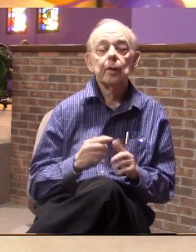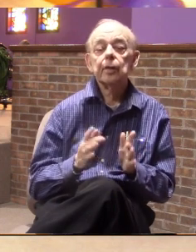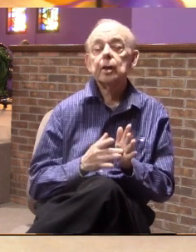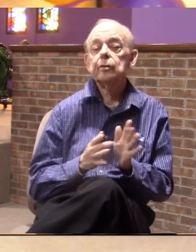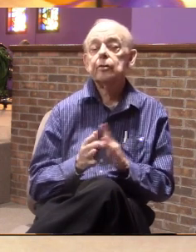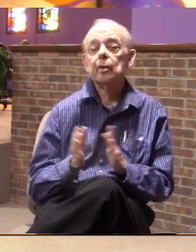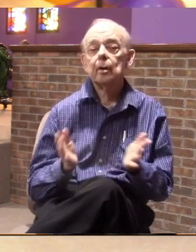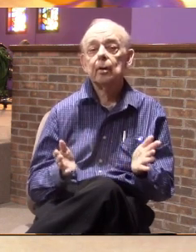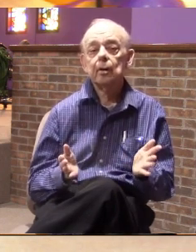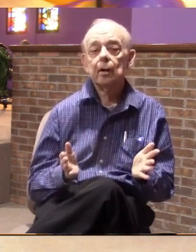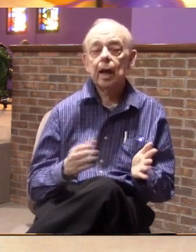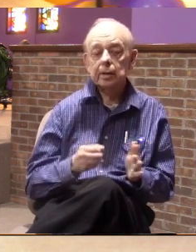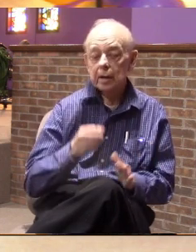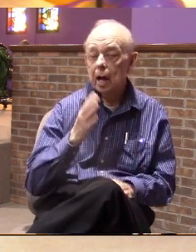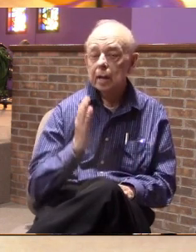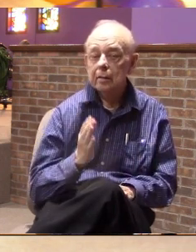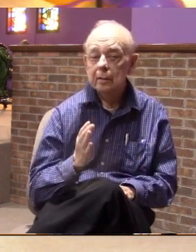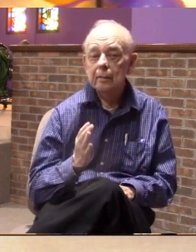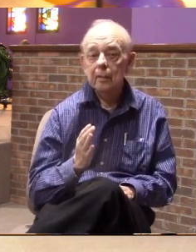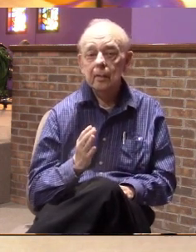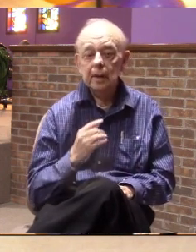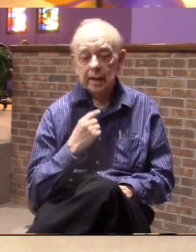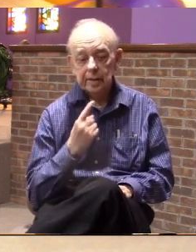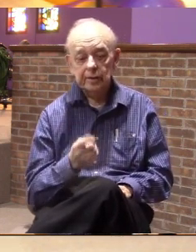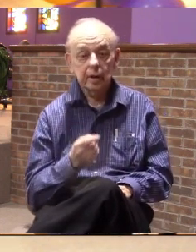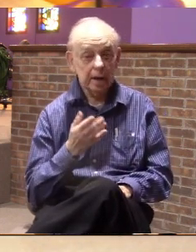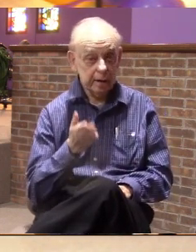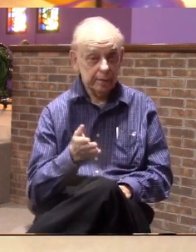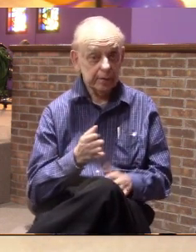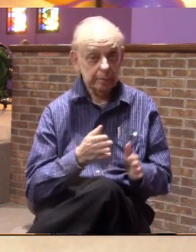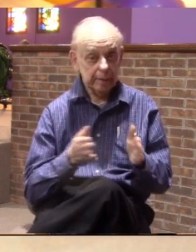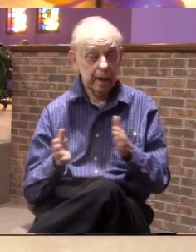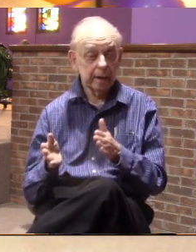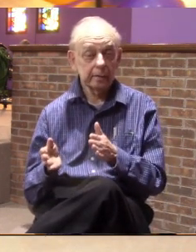and God said, here's the plan.